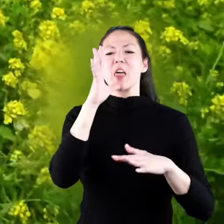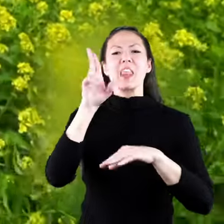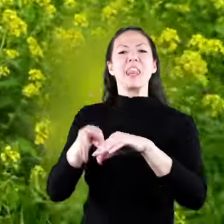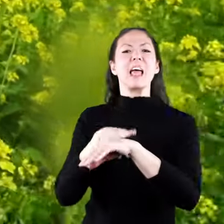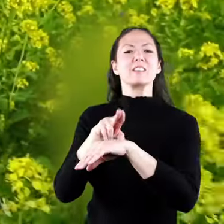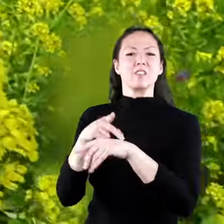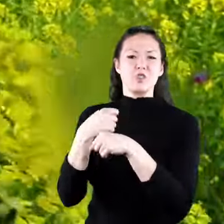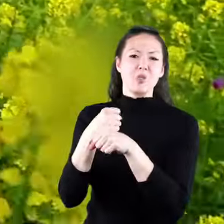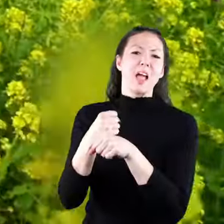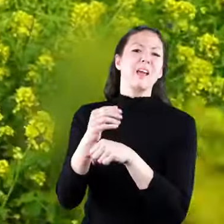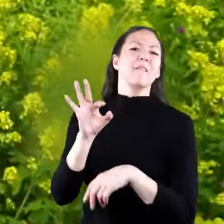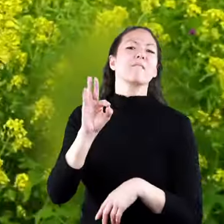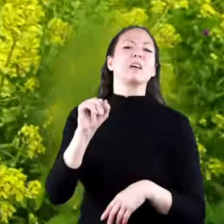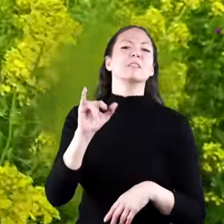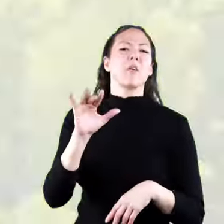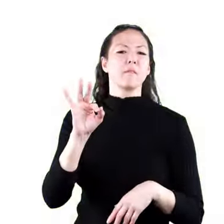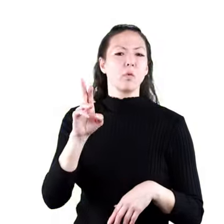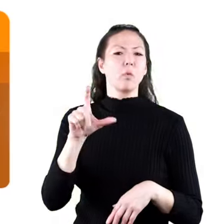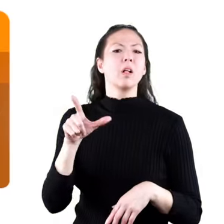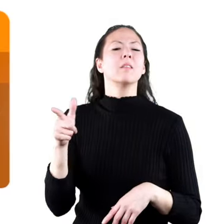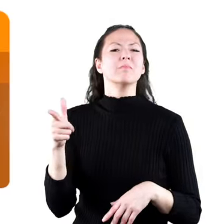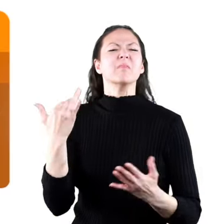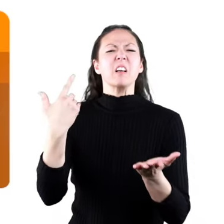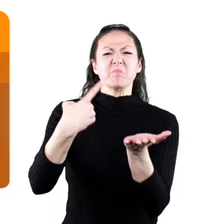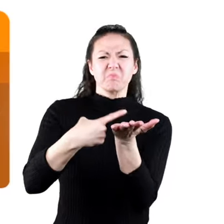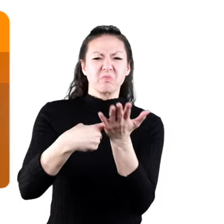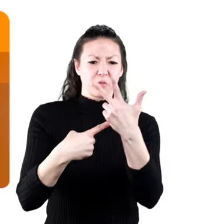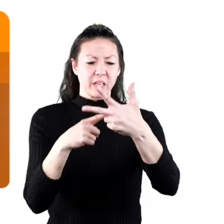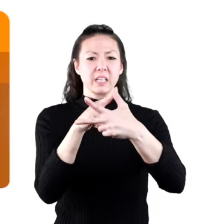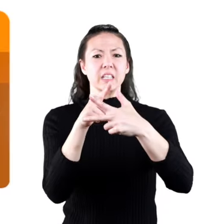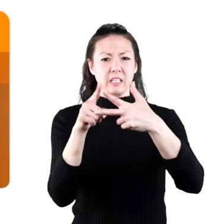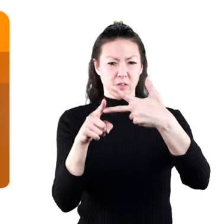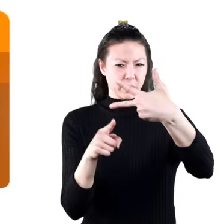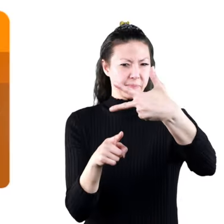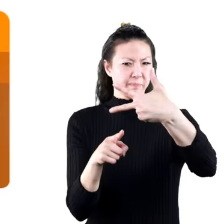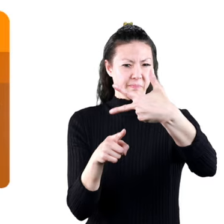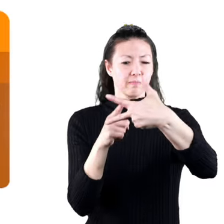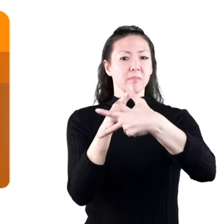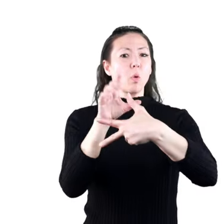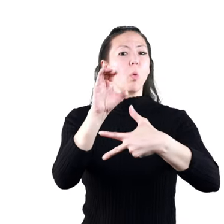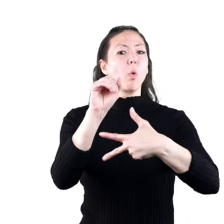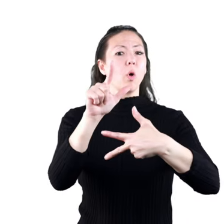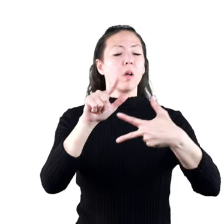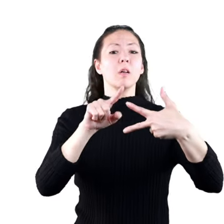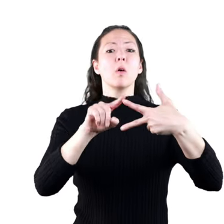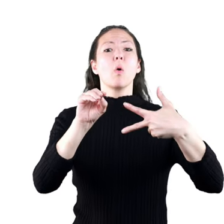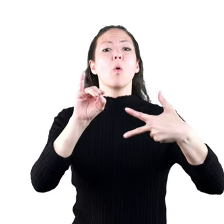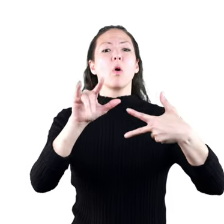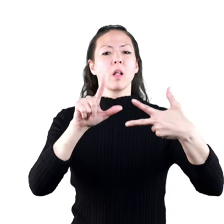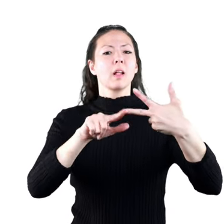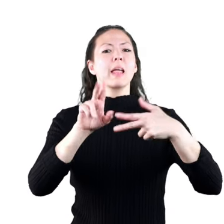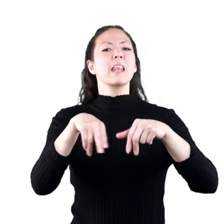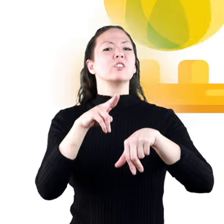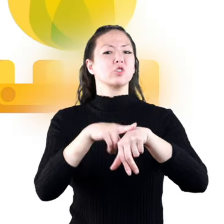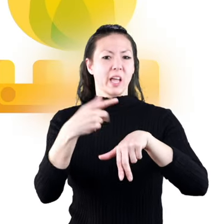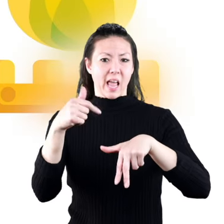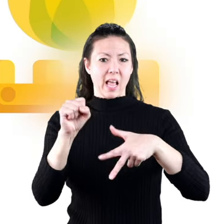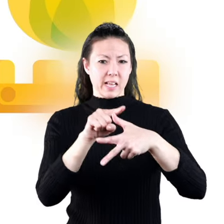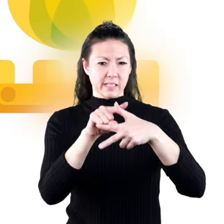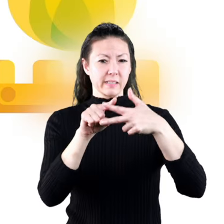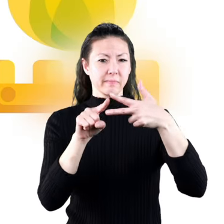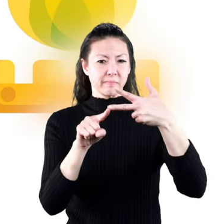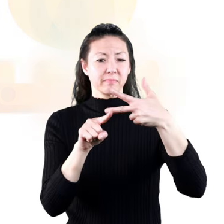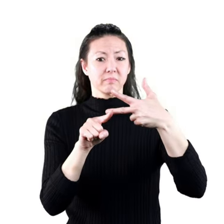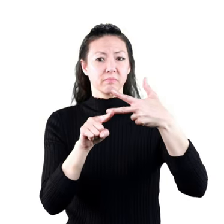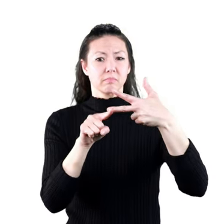Mother Nature created fossil fuels, let's talk about the three main varieties. Coal, oil, and natural